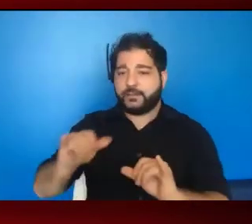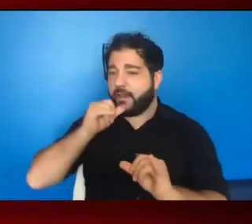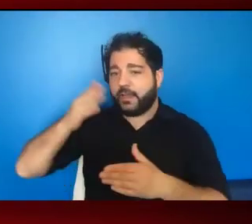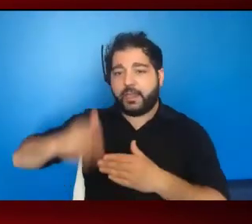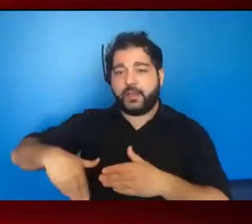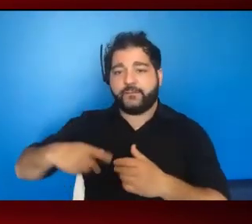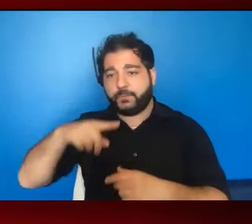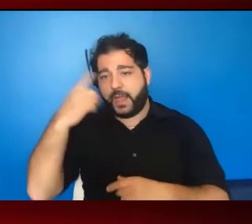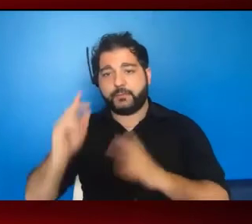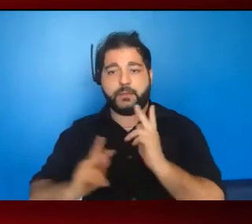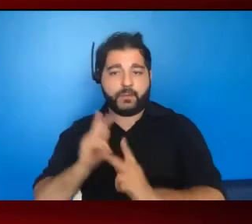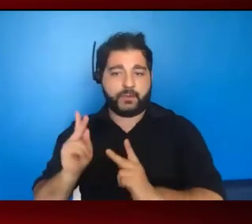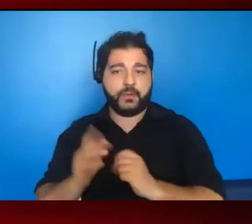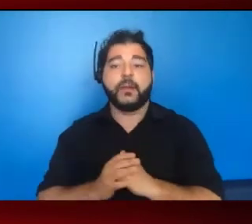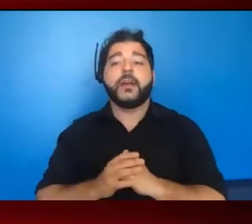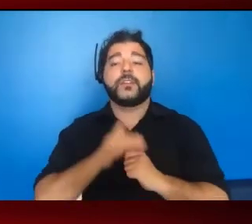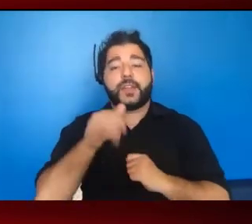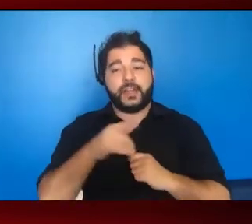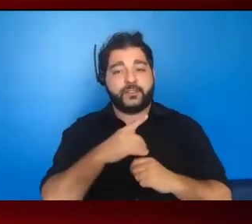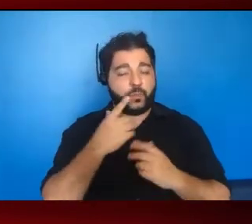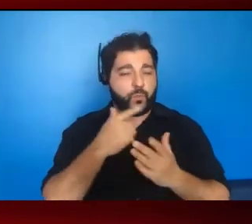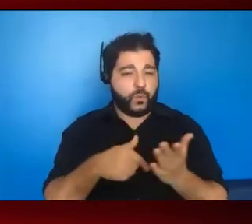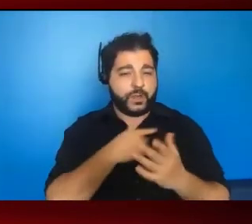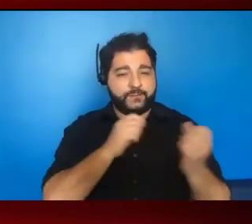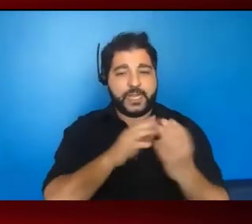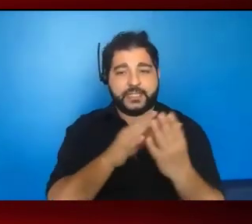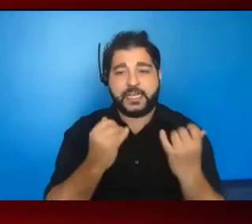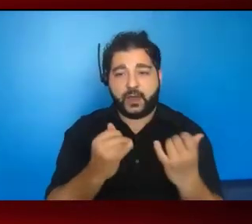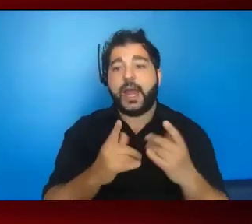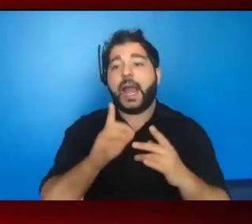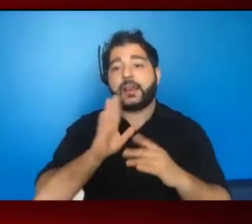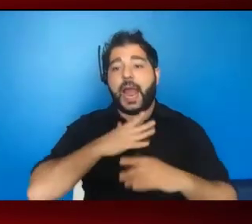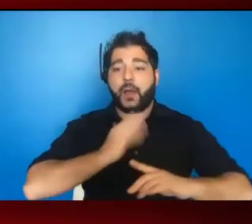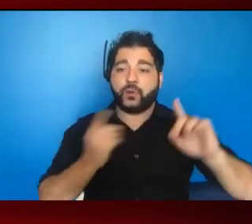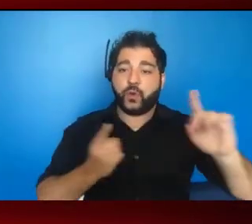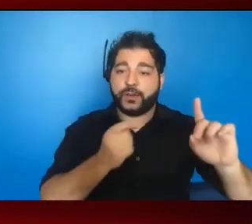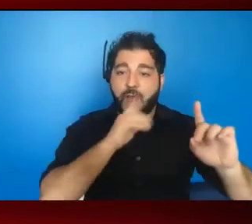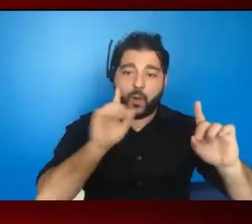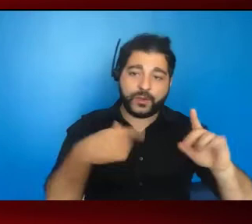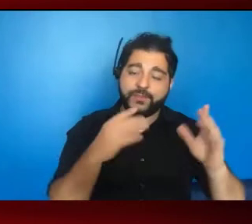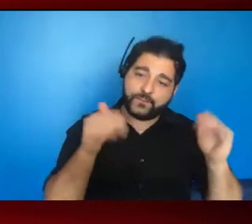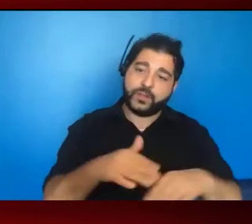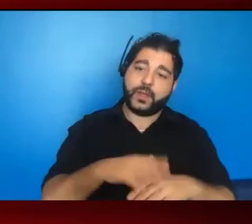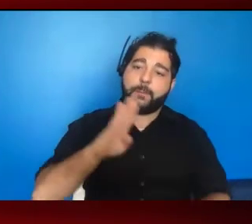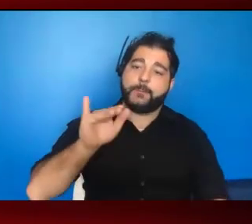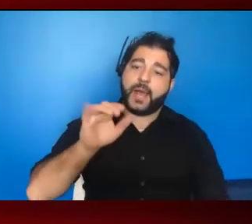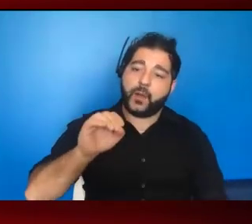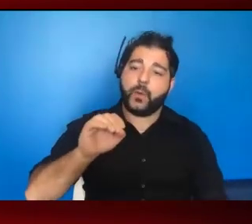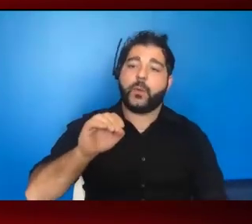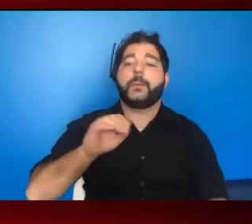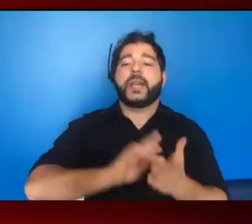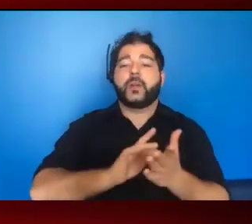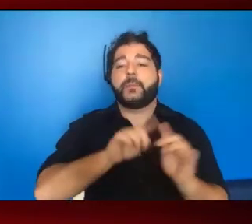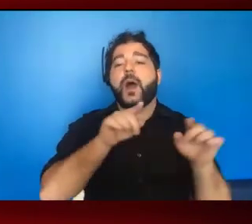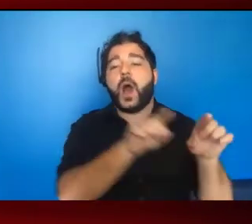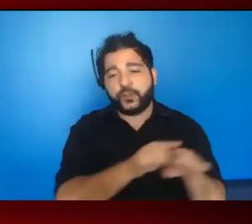women or Black people. So this is what we're up against. And this is what the charge is to not only focus on the biomedical, but also on the equity issues